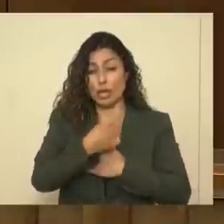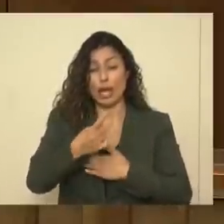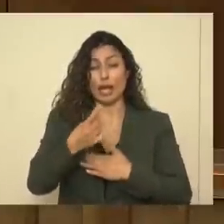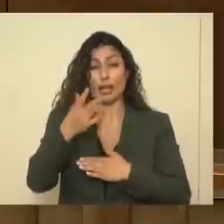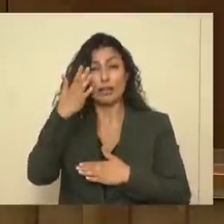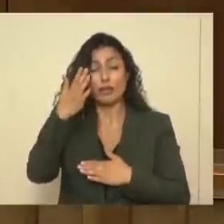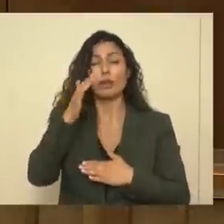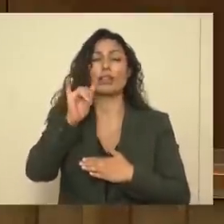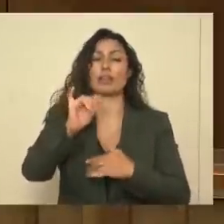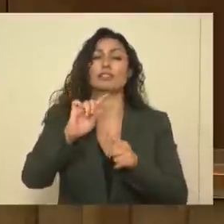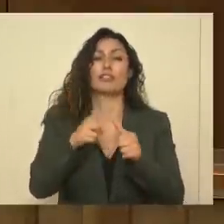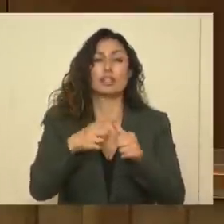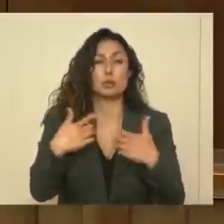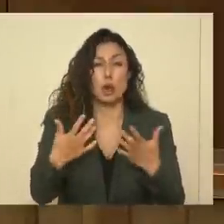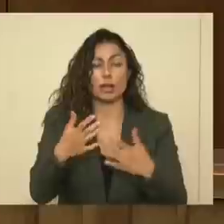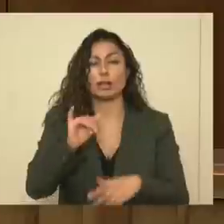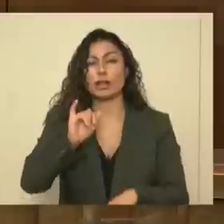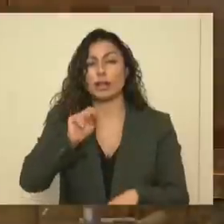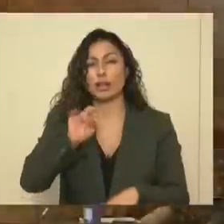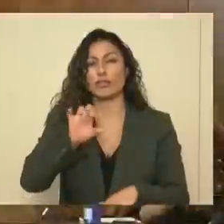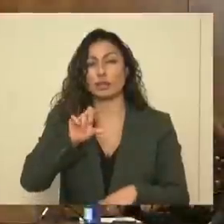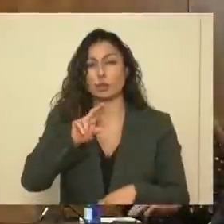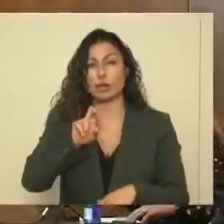is first, influenza. Thank you.